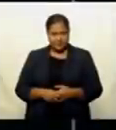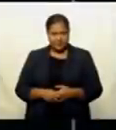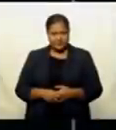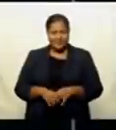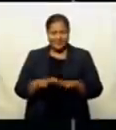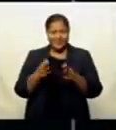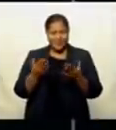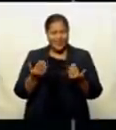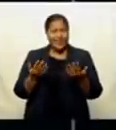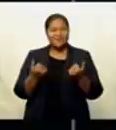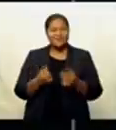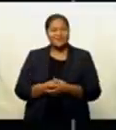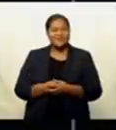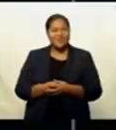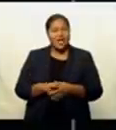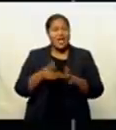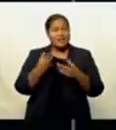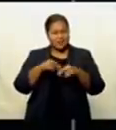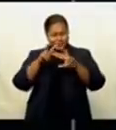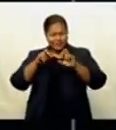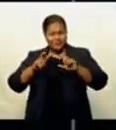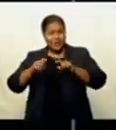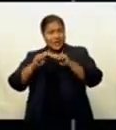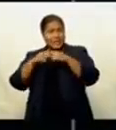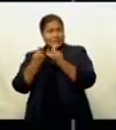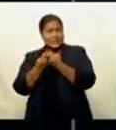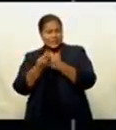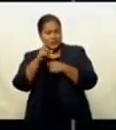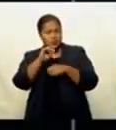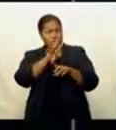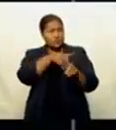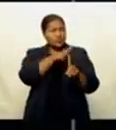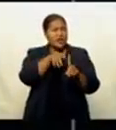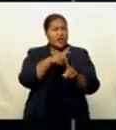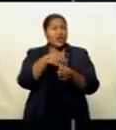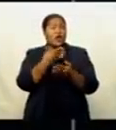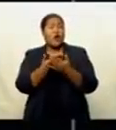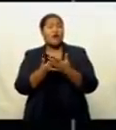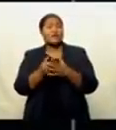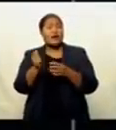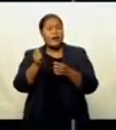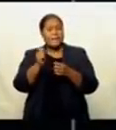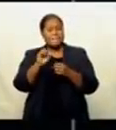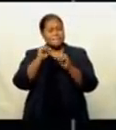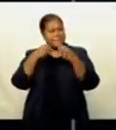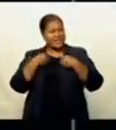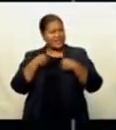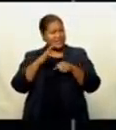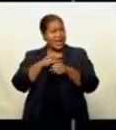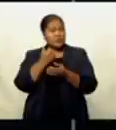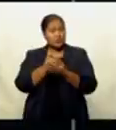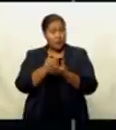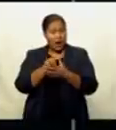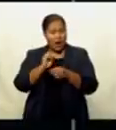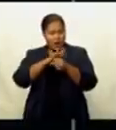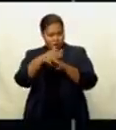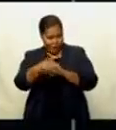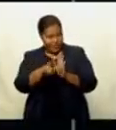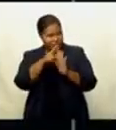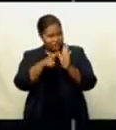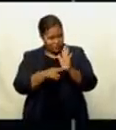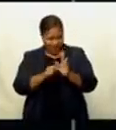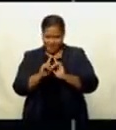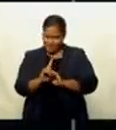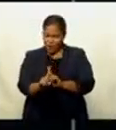Welcome back. An inspection team will conduct regular checks on the businesses to ensure all COVID-safe measures are followed.